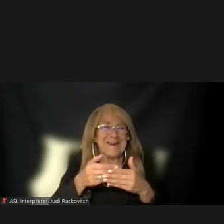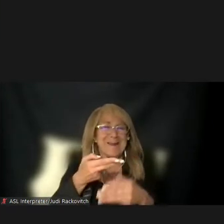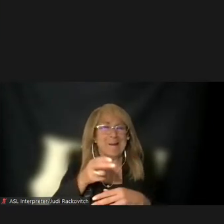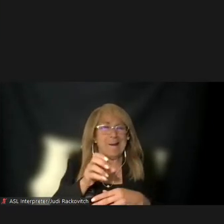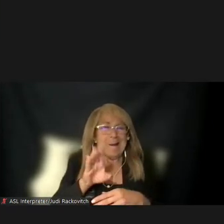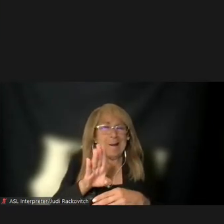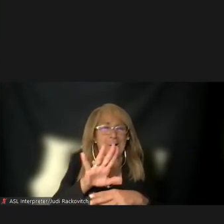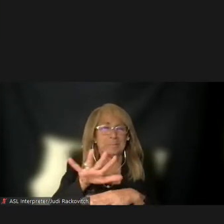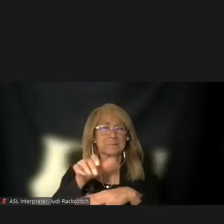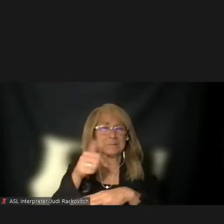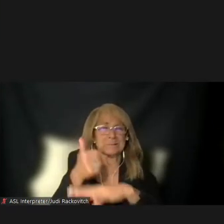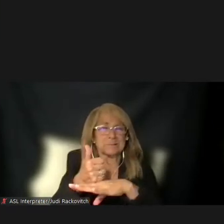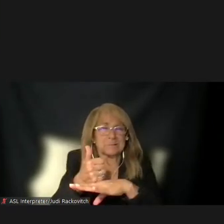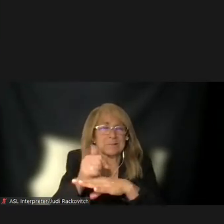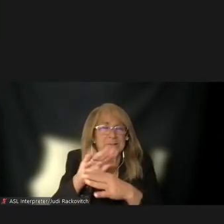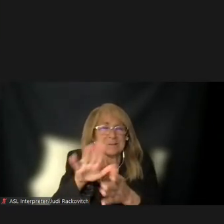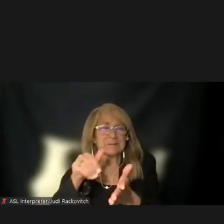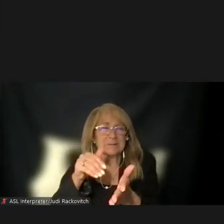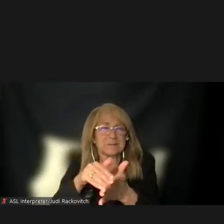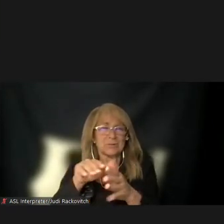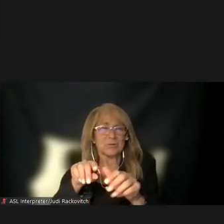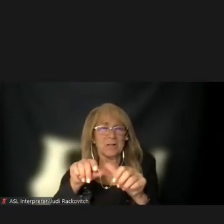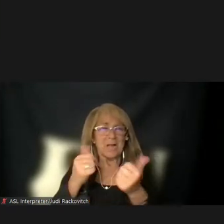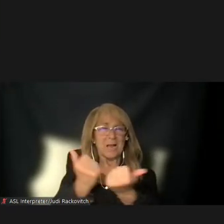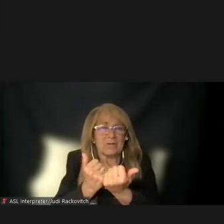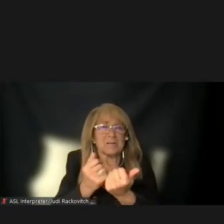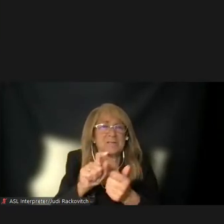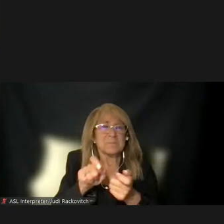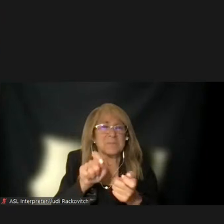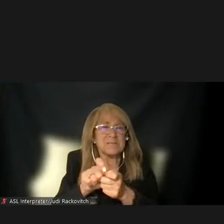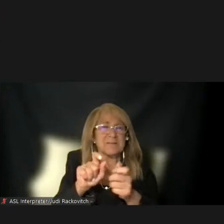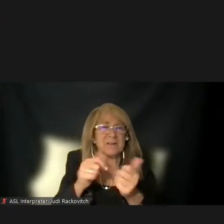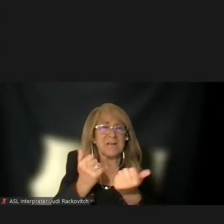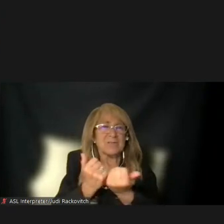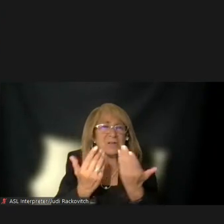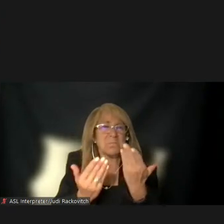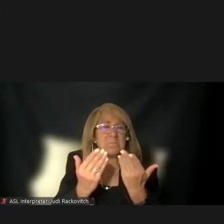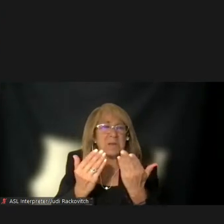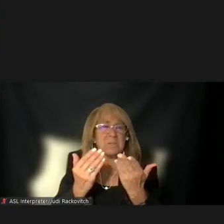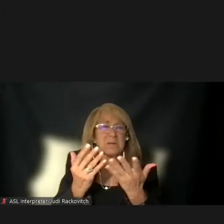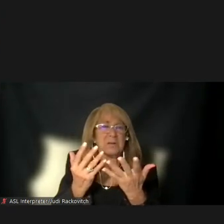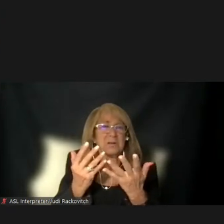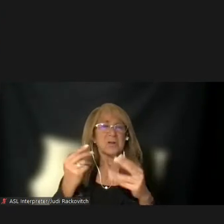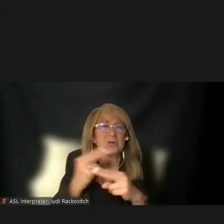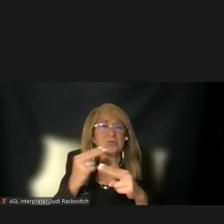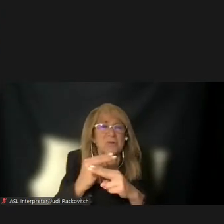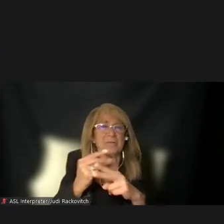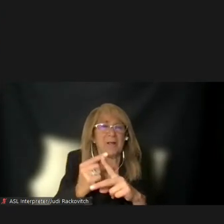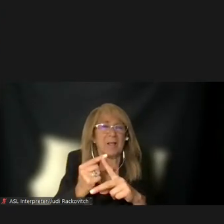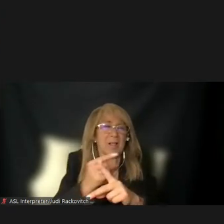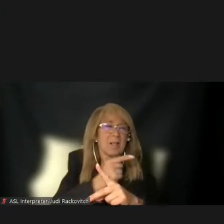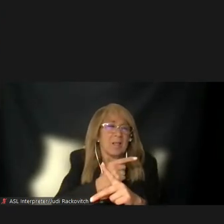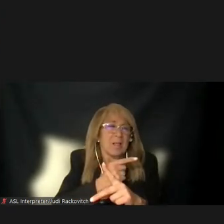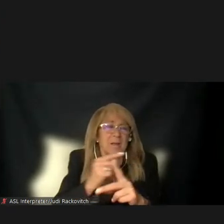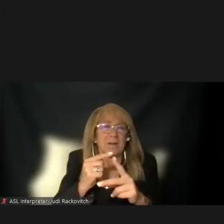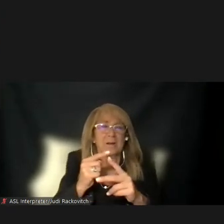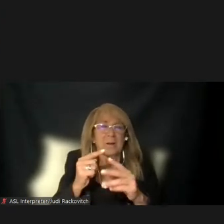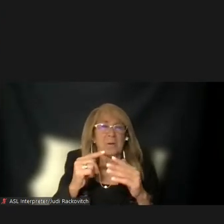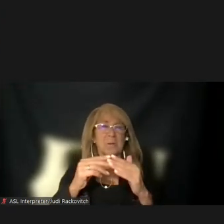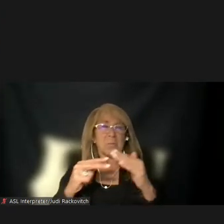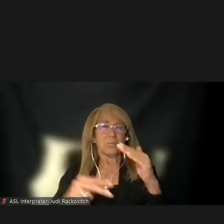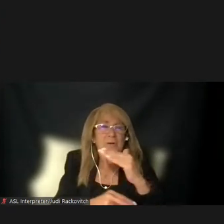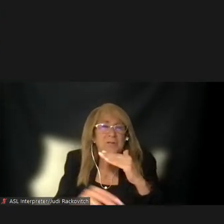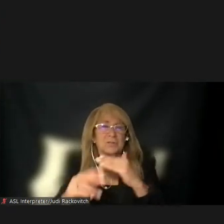near the Manhattan Central Business District, in certain scenarios, traffic may divert from the East River bridges to the Queens Midtown Tunnel and Hugh Carey Tunnel.